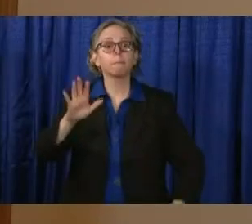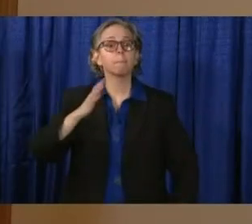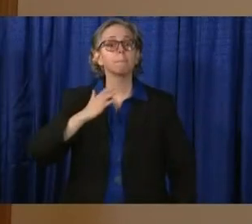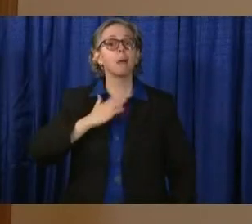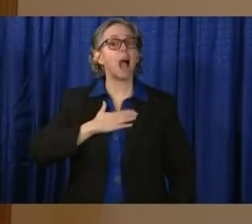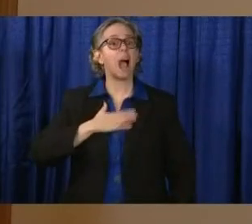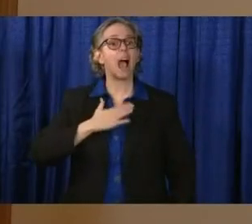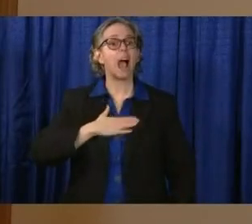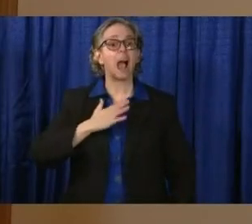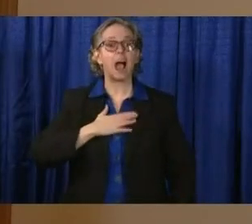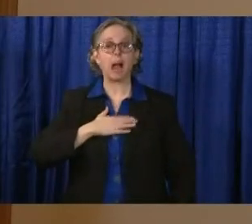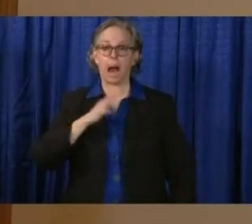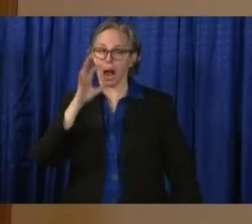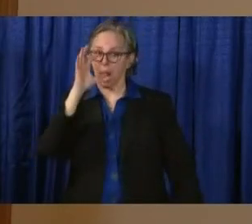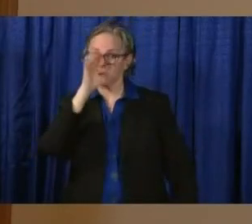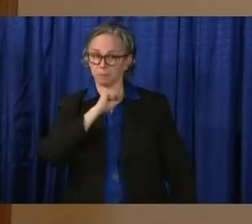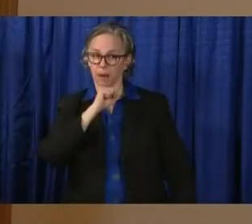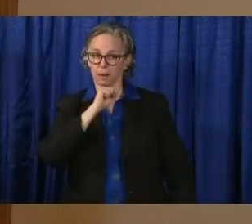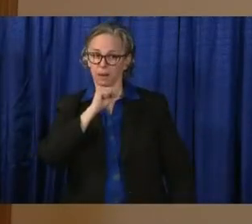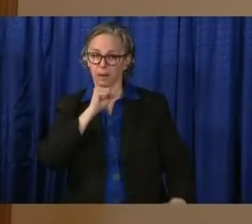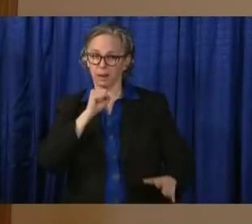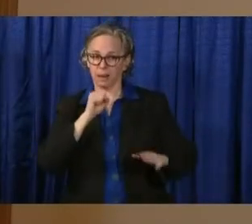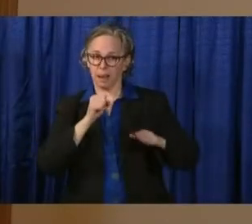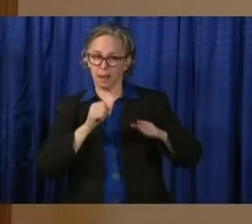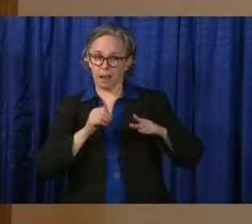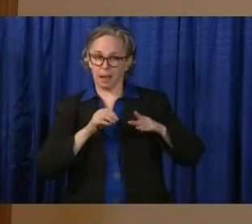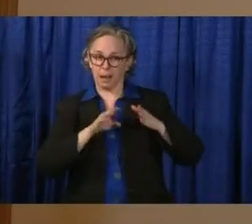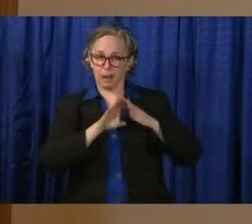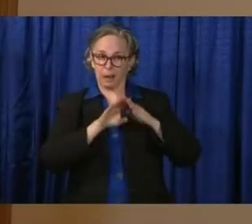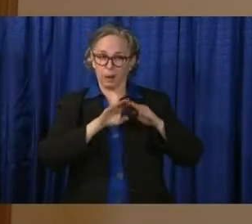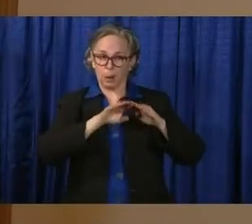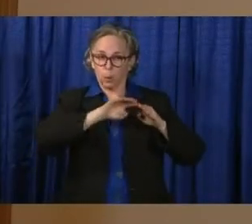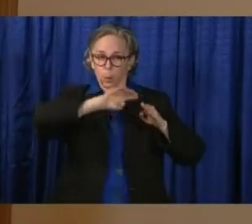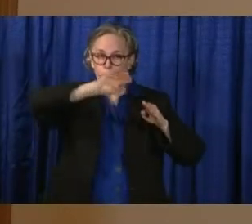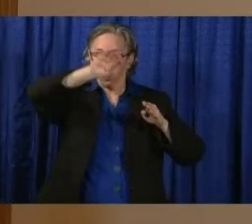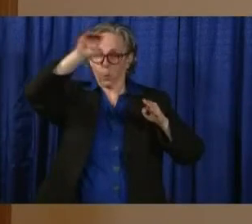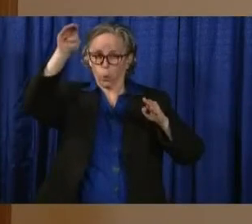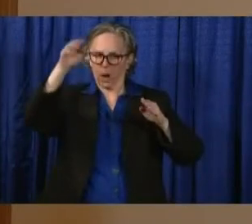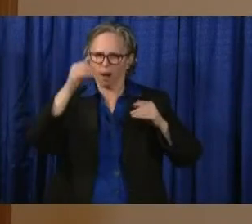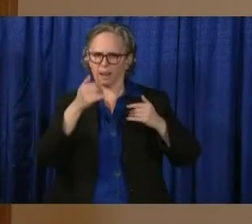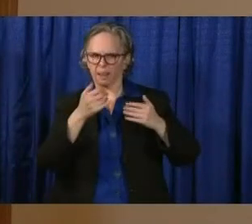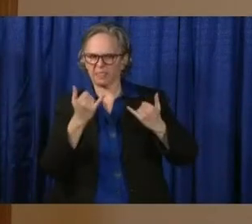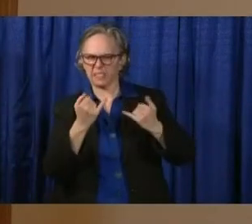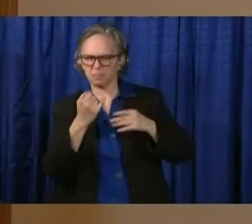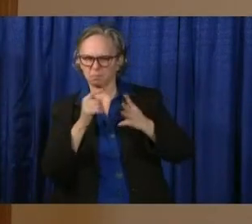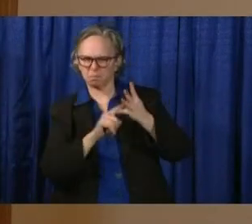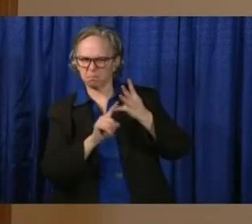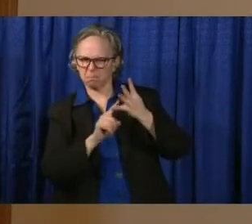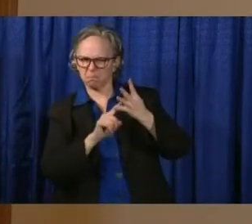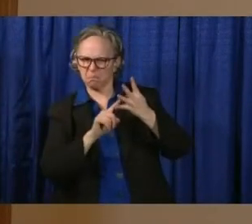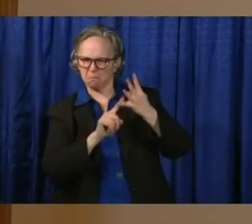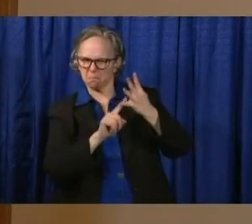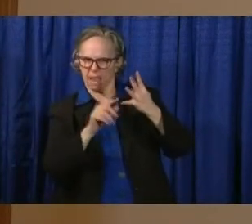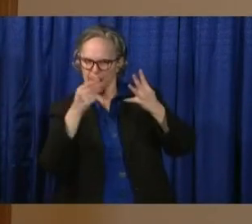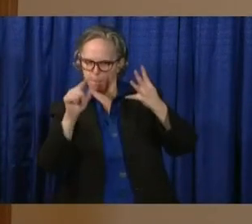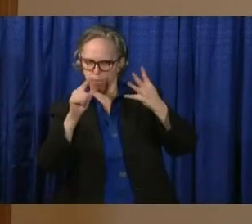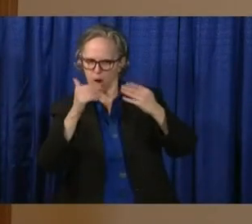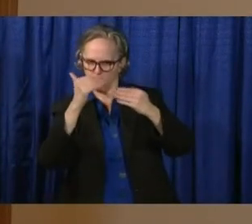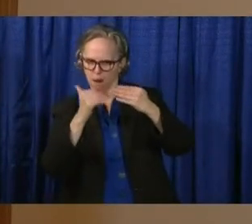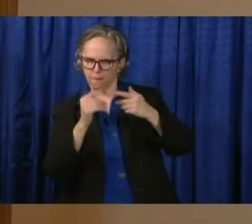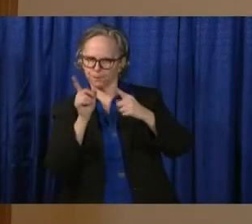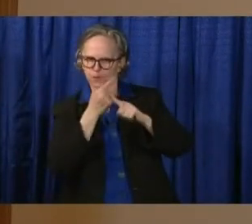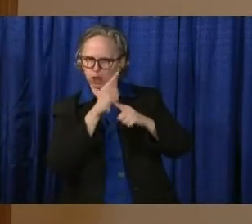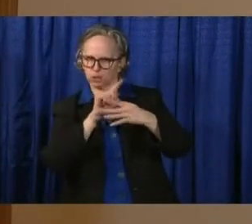this month to that May 5th time. But that all, you know, the Cleveland